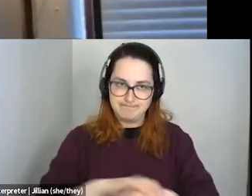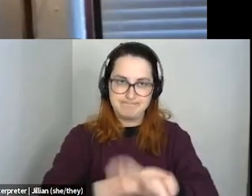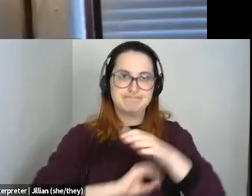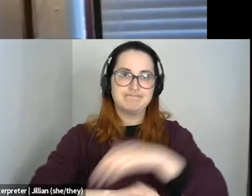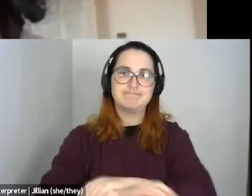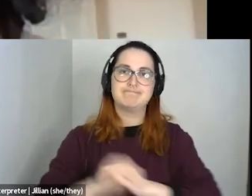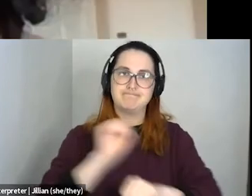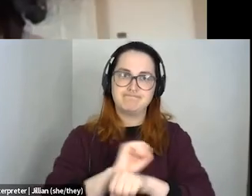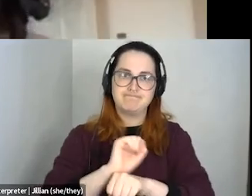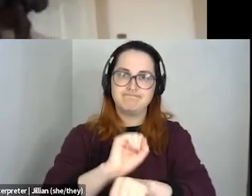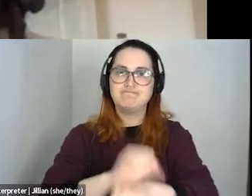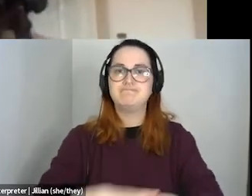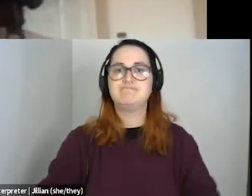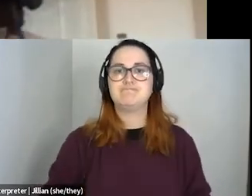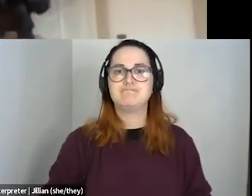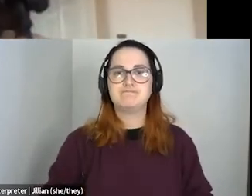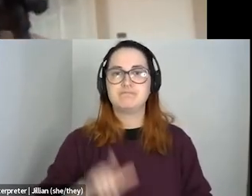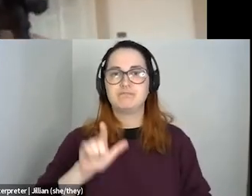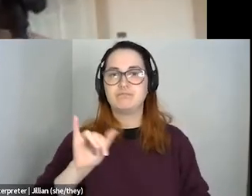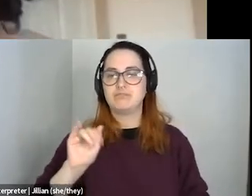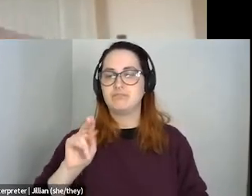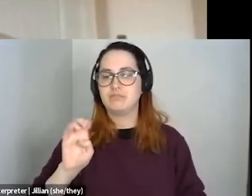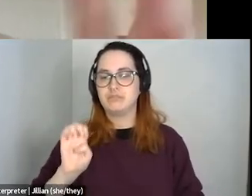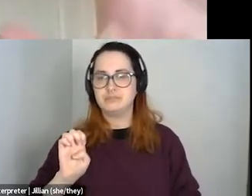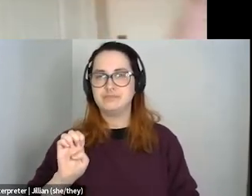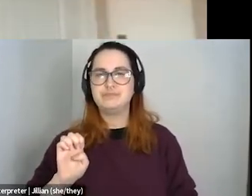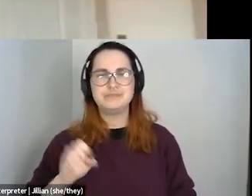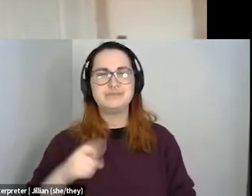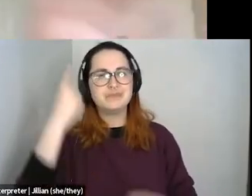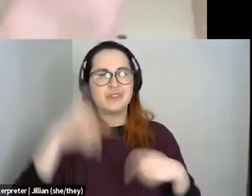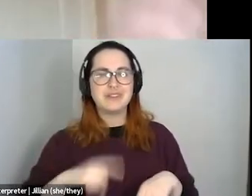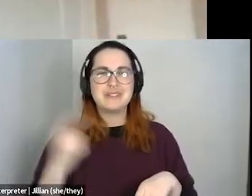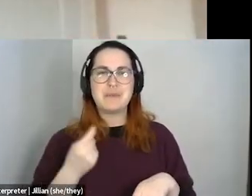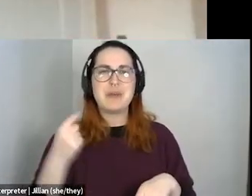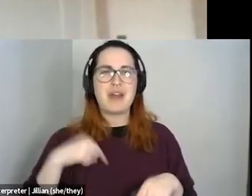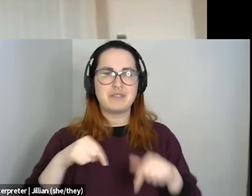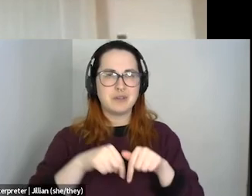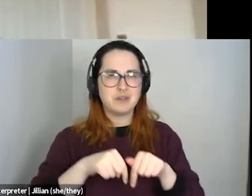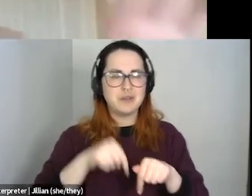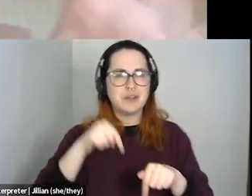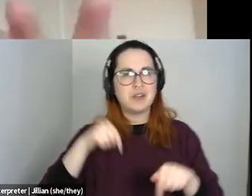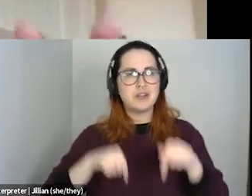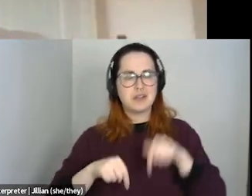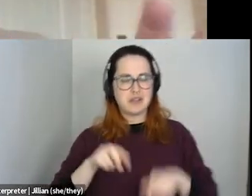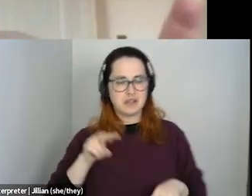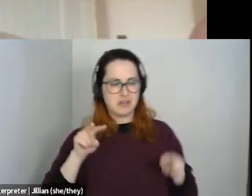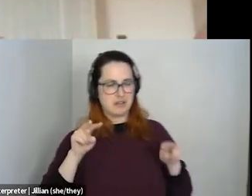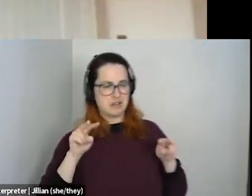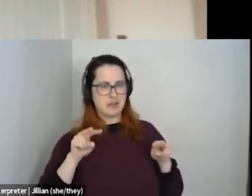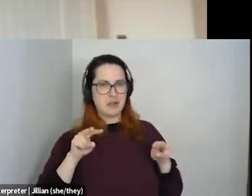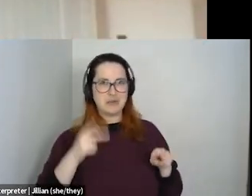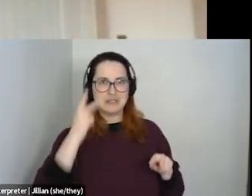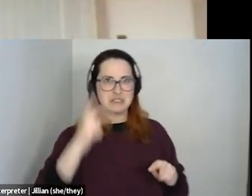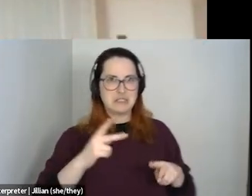I hear you on that. I feel like sometimes like you need to take a step back, even though like things are destroyed, being destroyed around you and you're like, okay, what